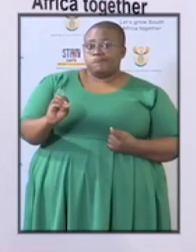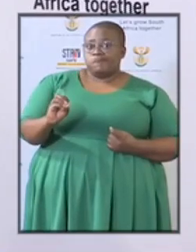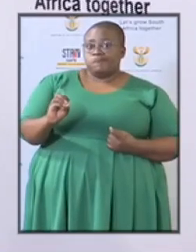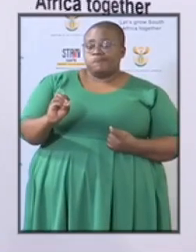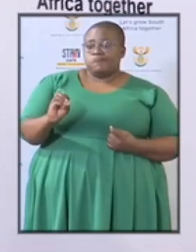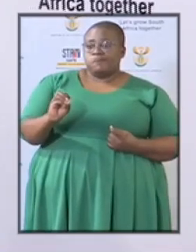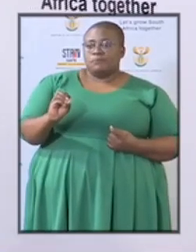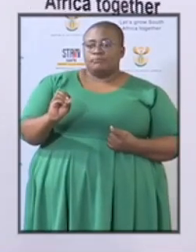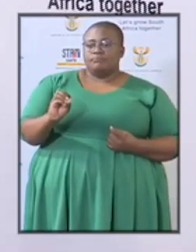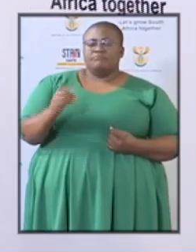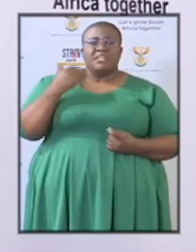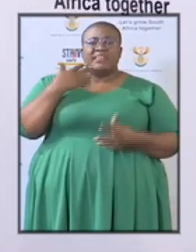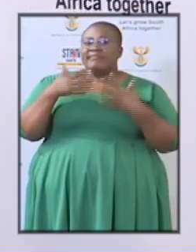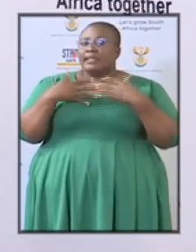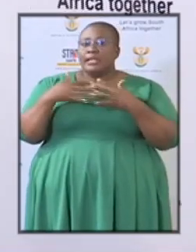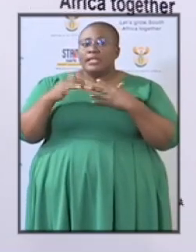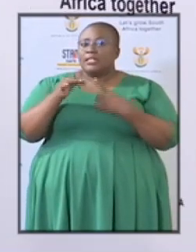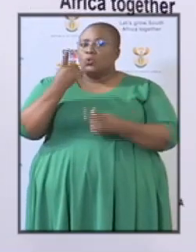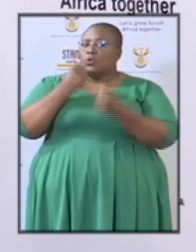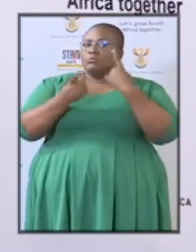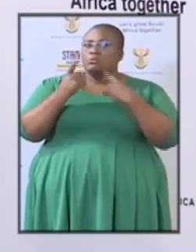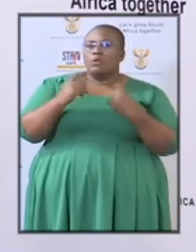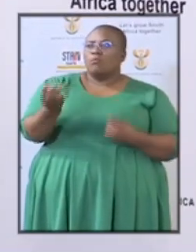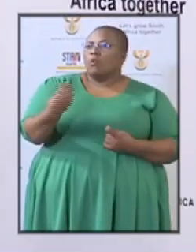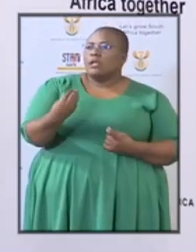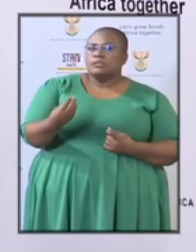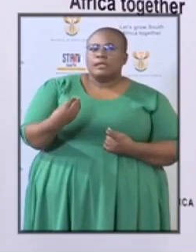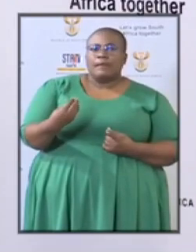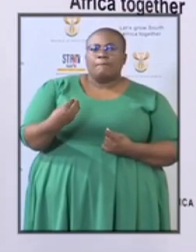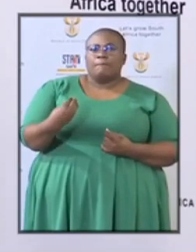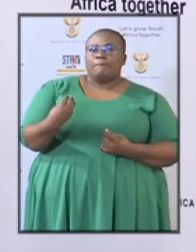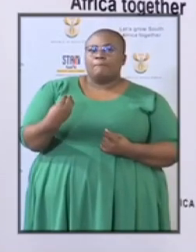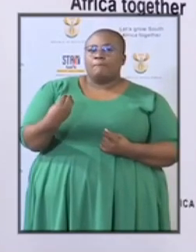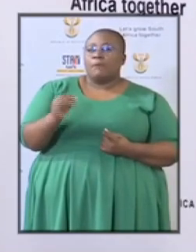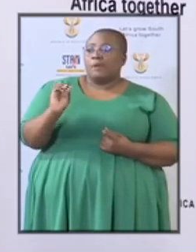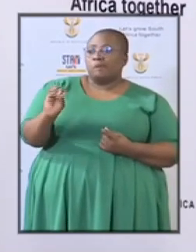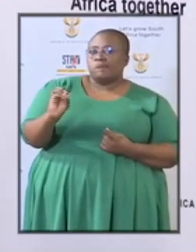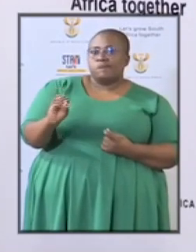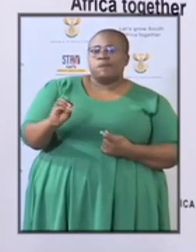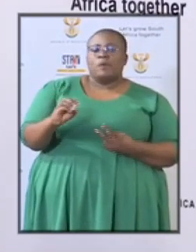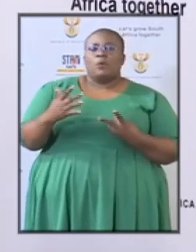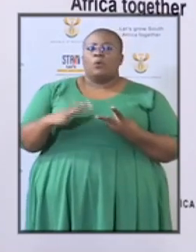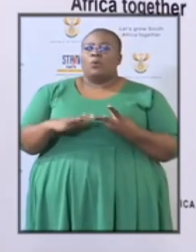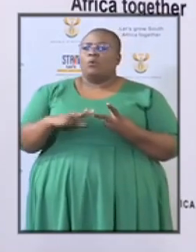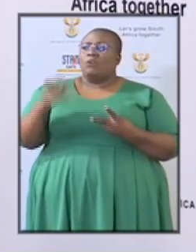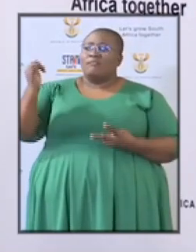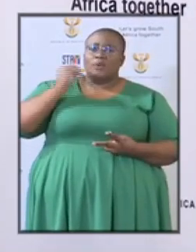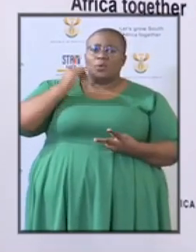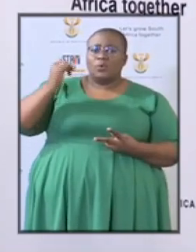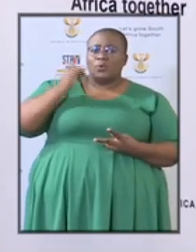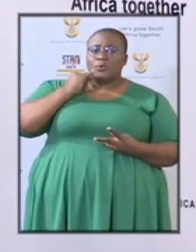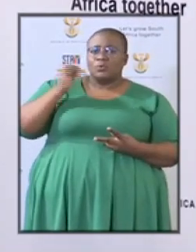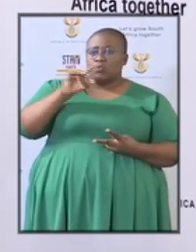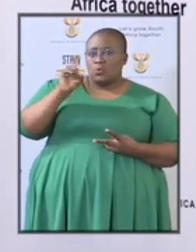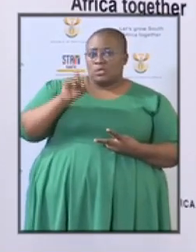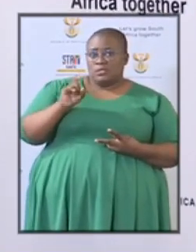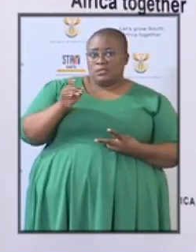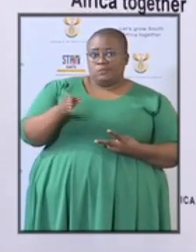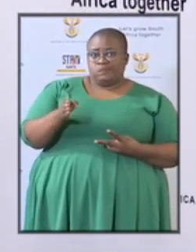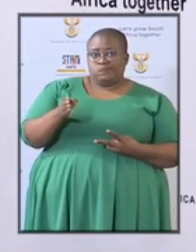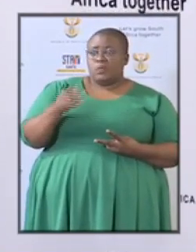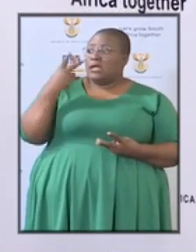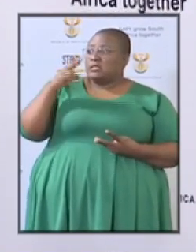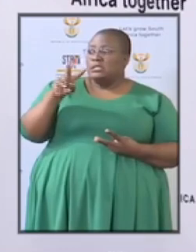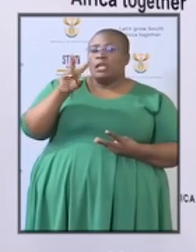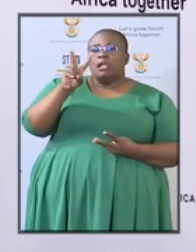If there's any questions from WhatsApp, if there's any questions from the call, and I see there's also Vuyo